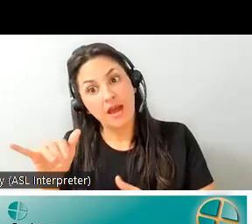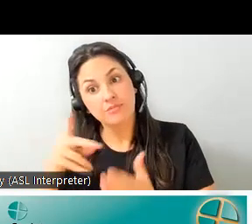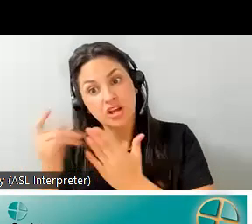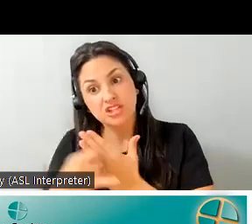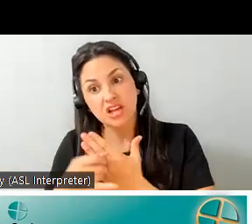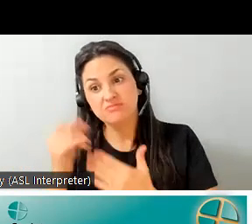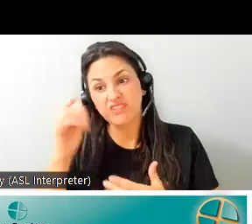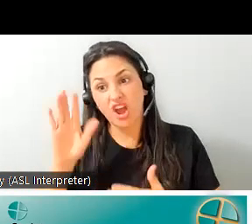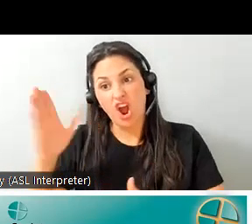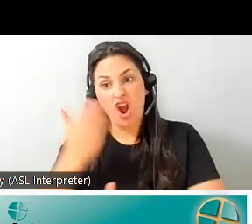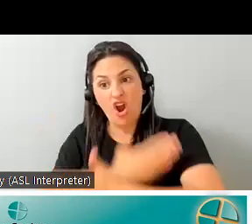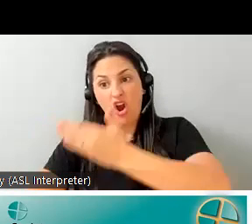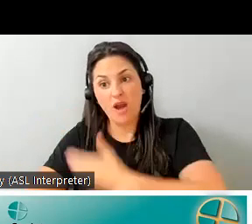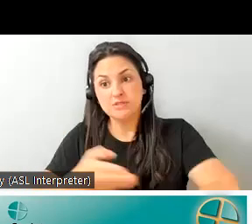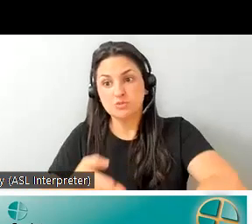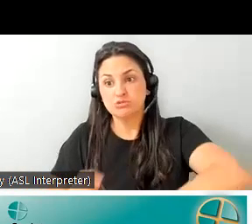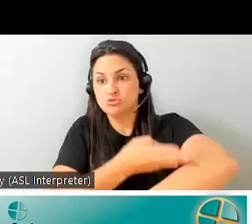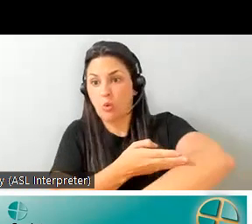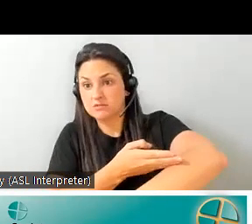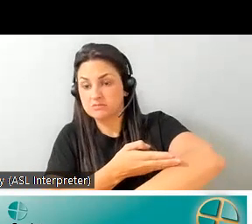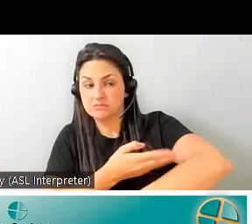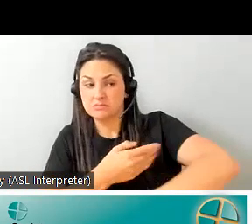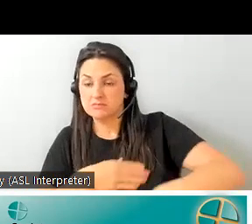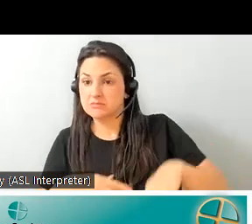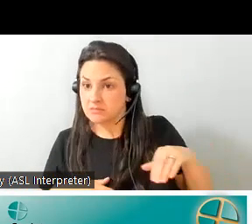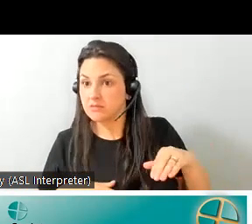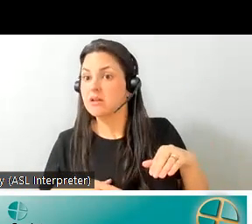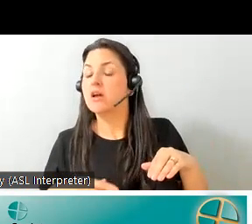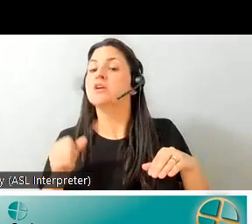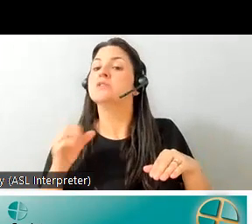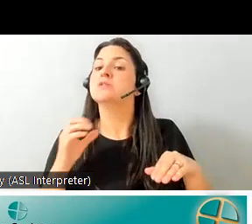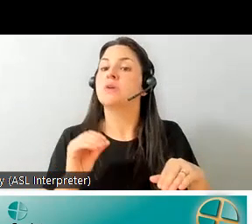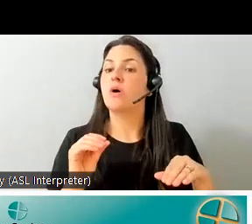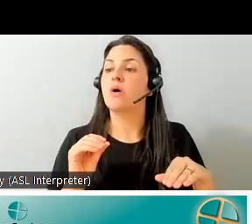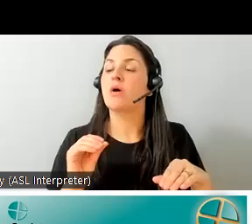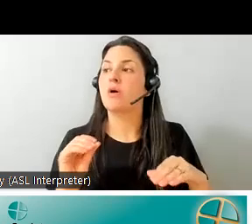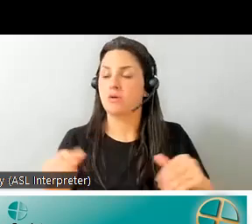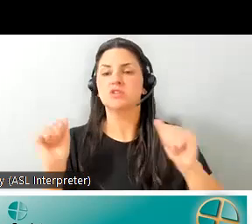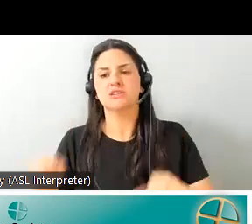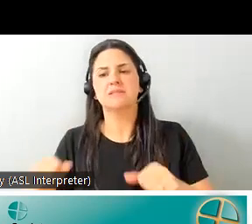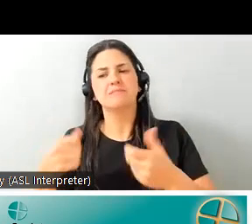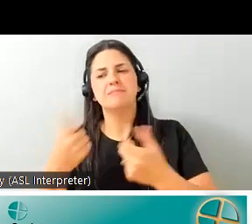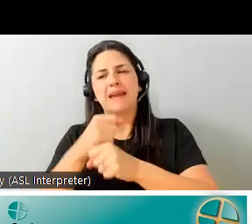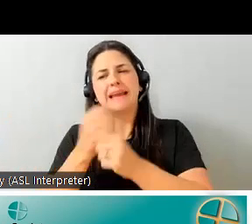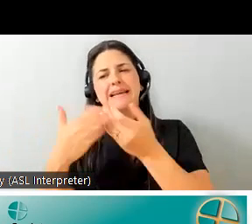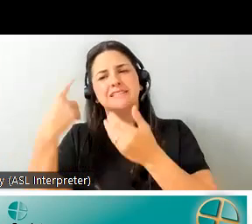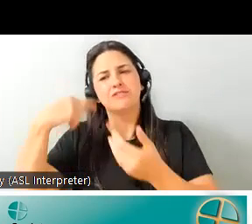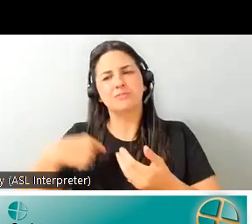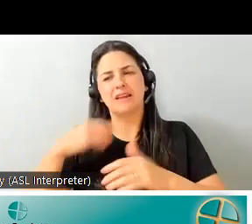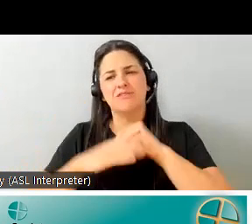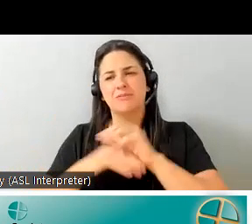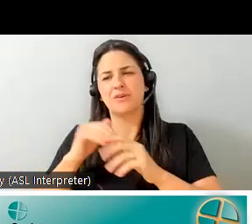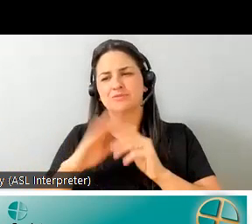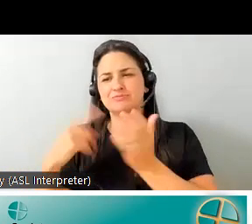that's all i needed to know and then to make it be something you can talk about uh so let me now continue